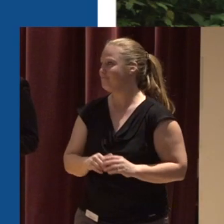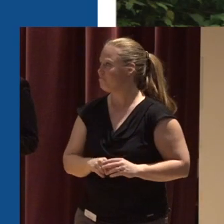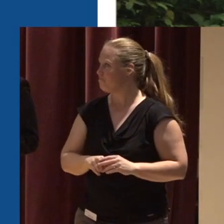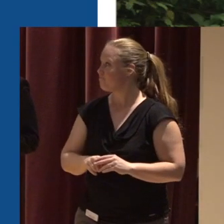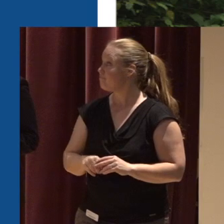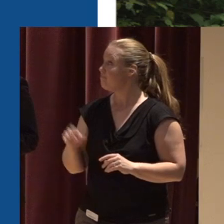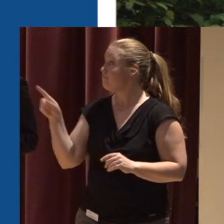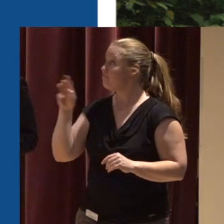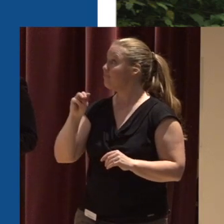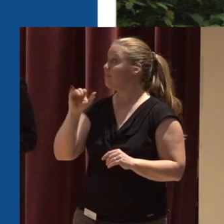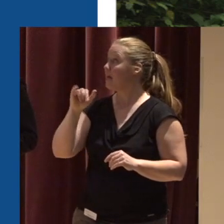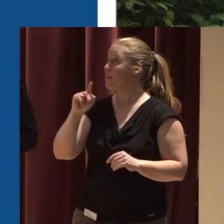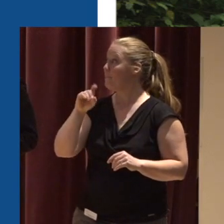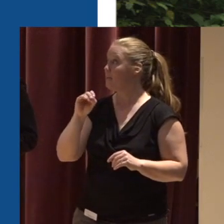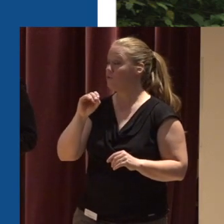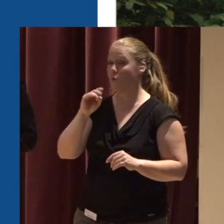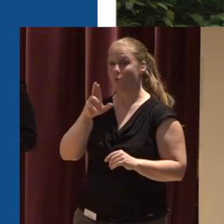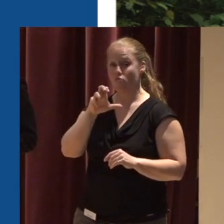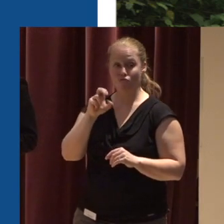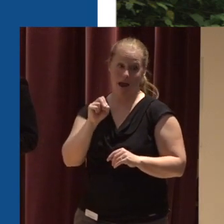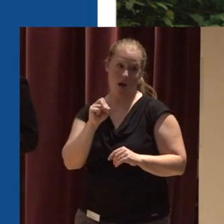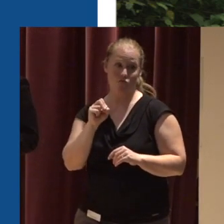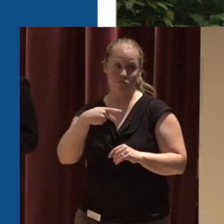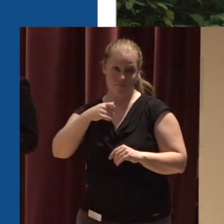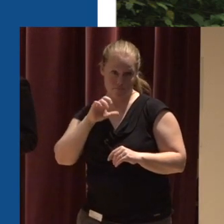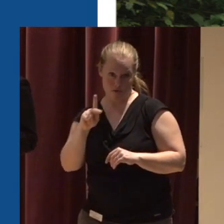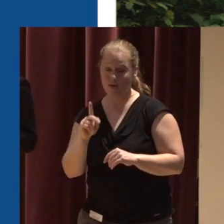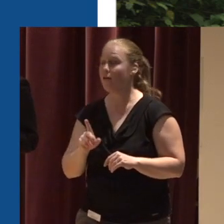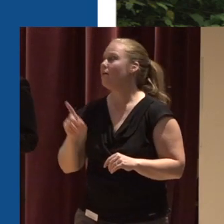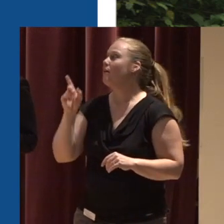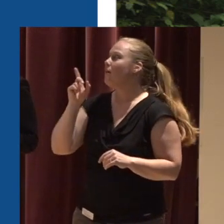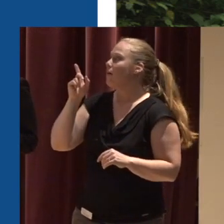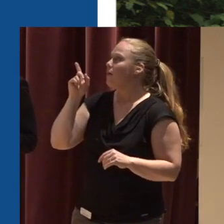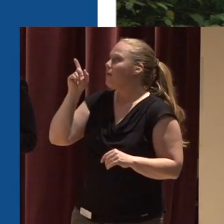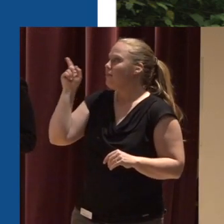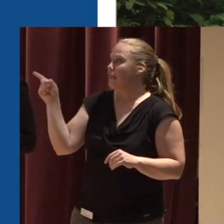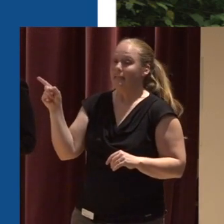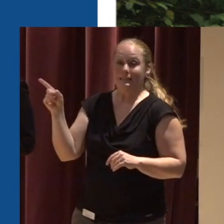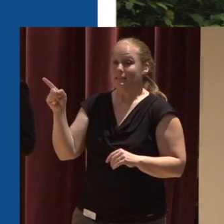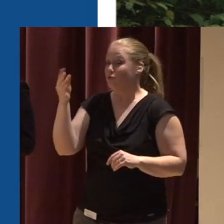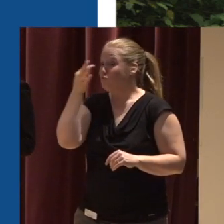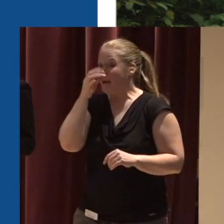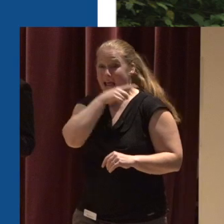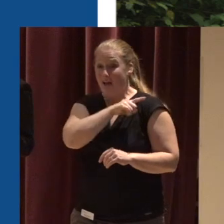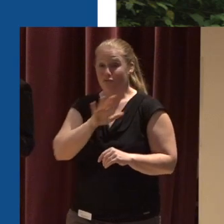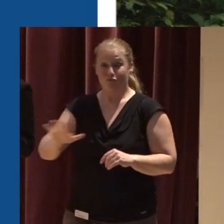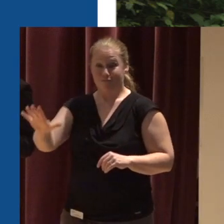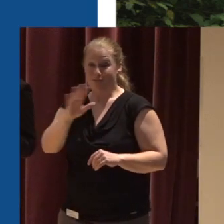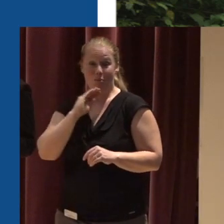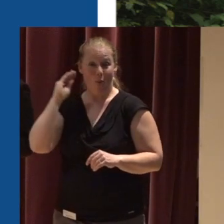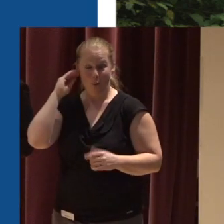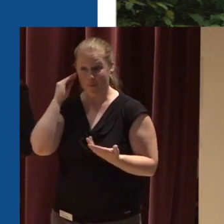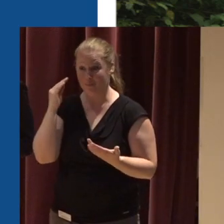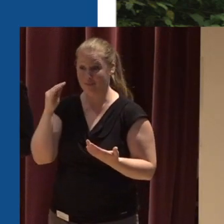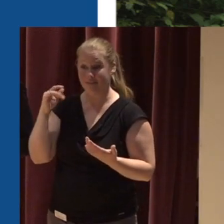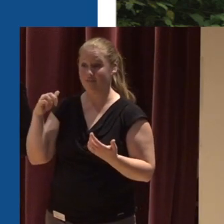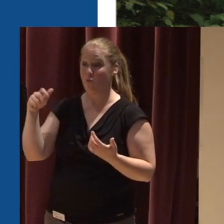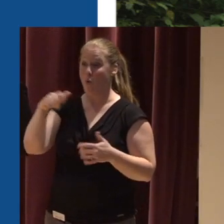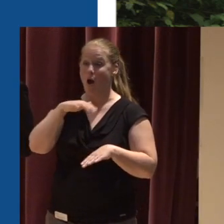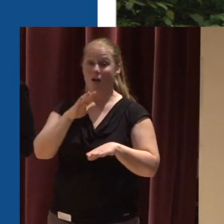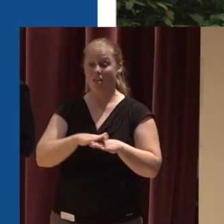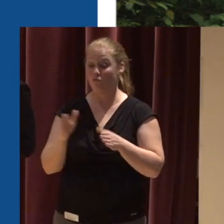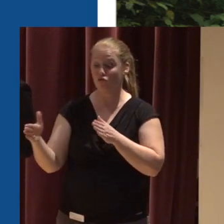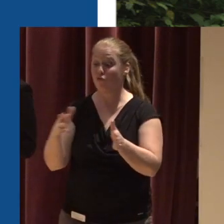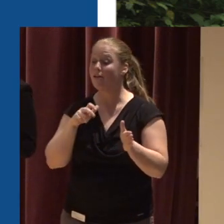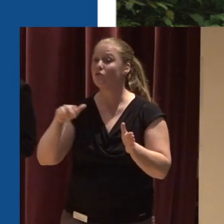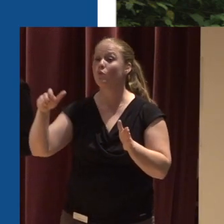This is Minto Brown Island Park So these wetlands are just right out your back door If you kind of walk the trails at